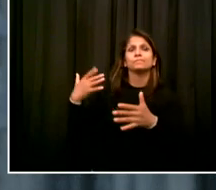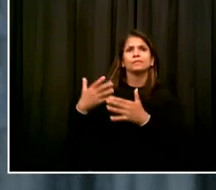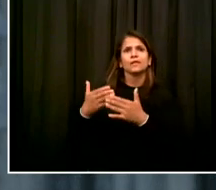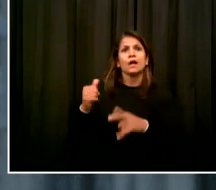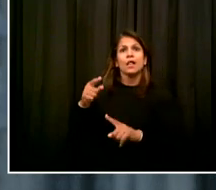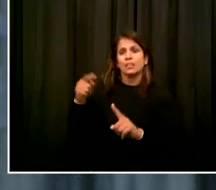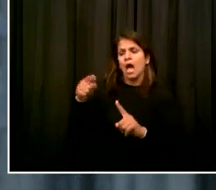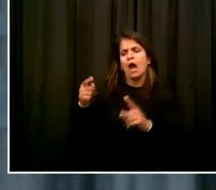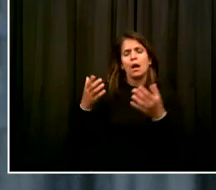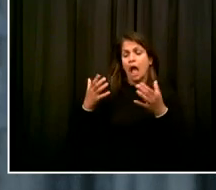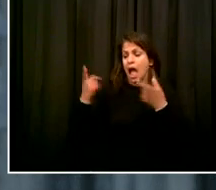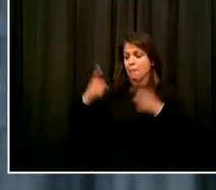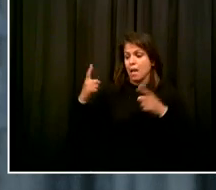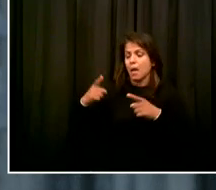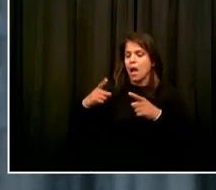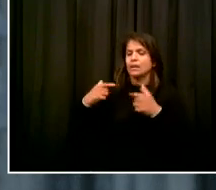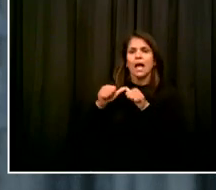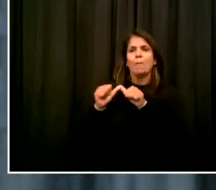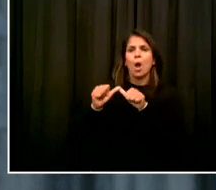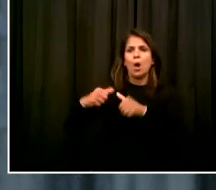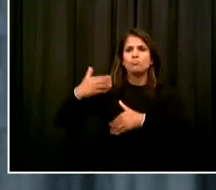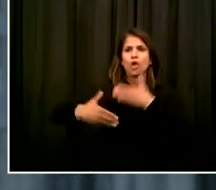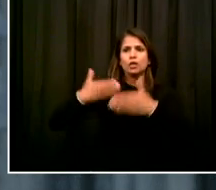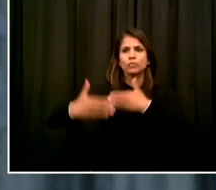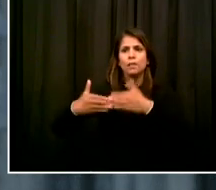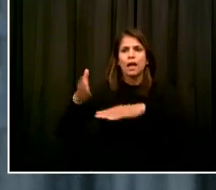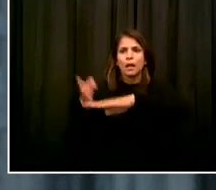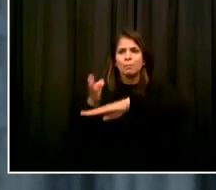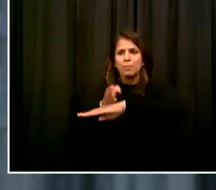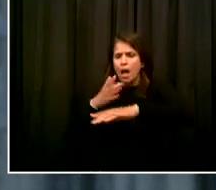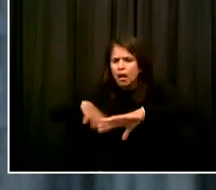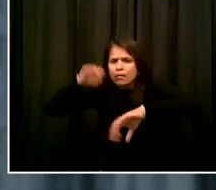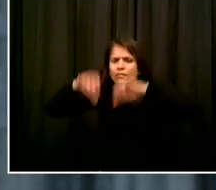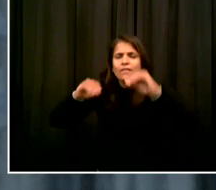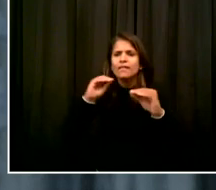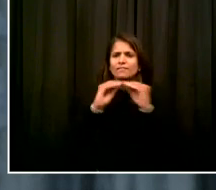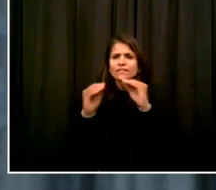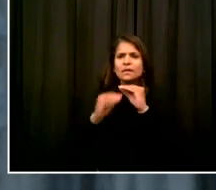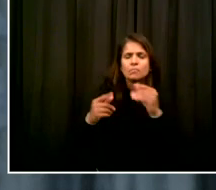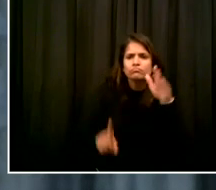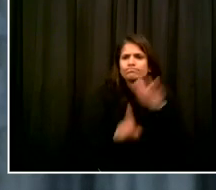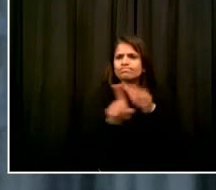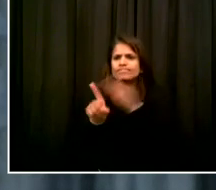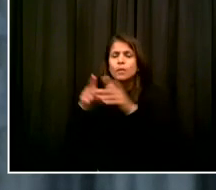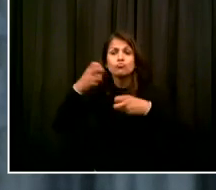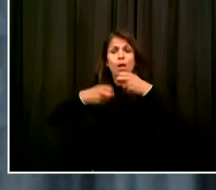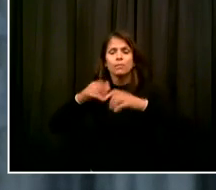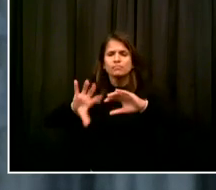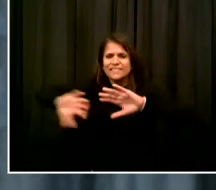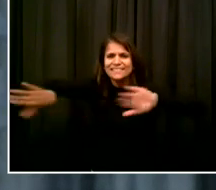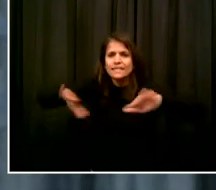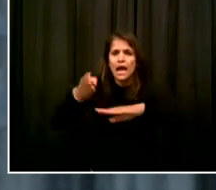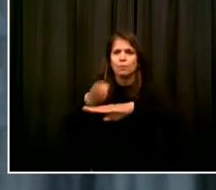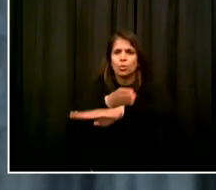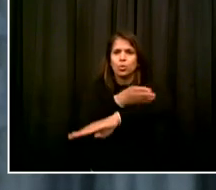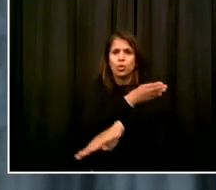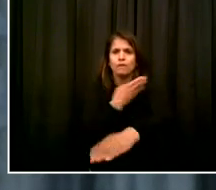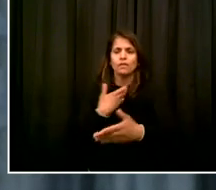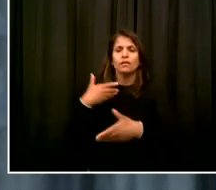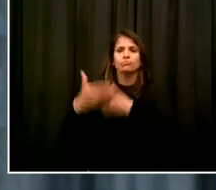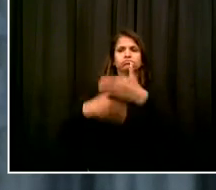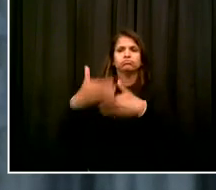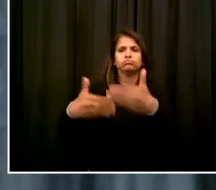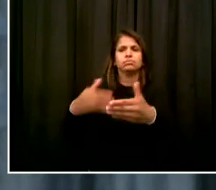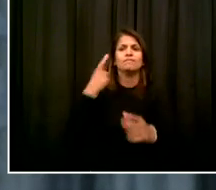together, and never is that more true than when it comes to supporting our children. And that's why, as we get ready